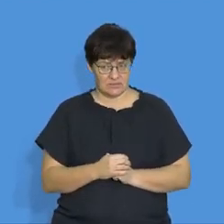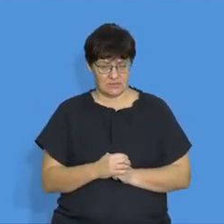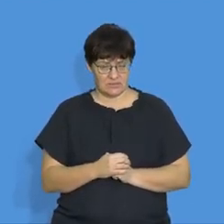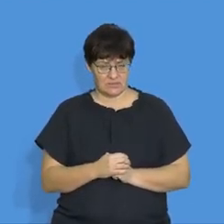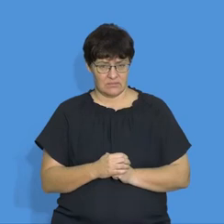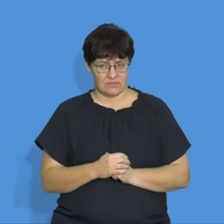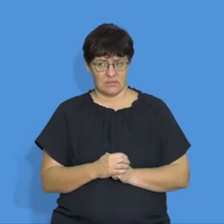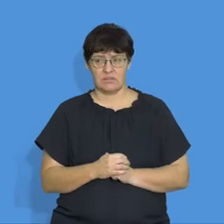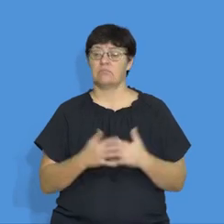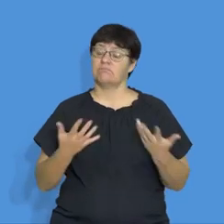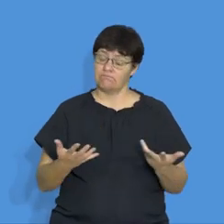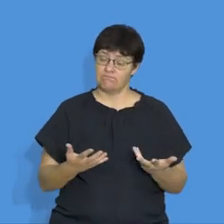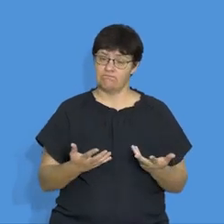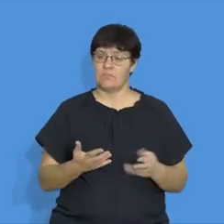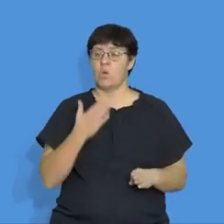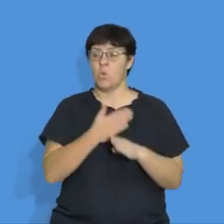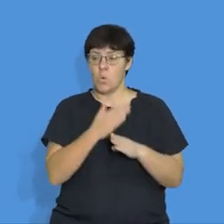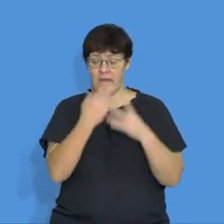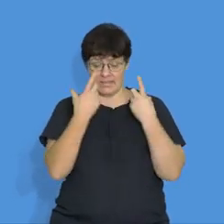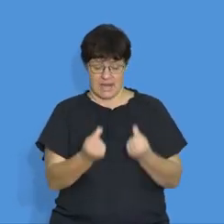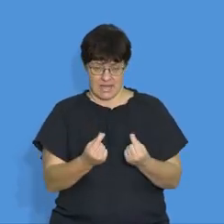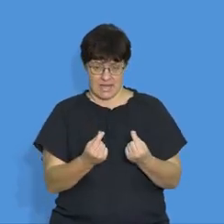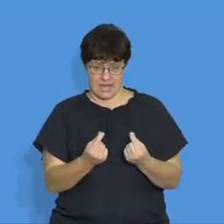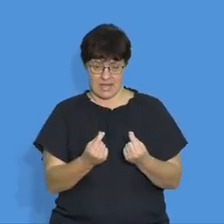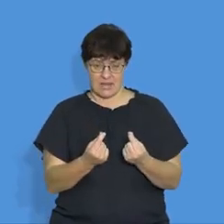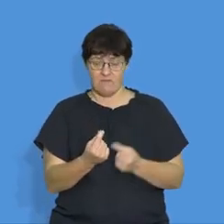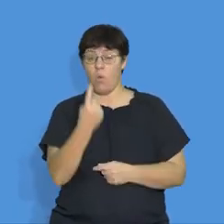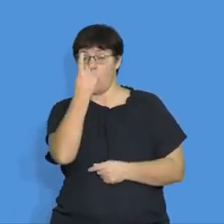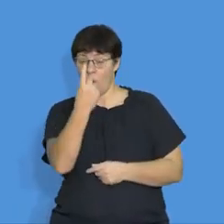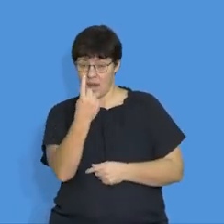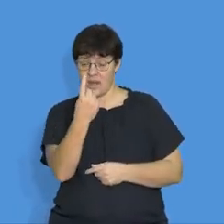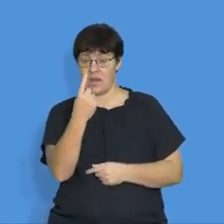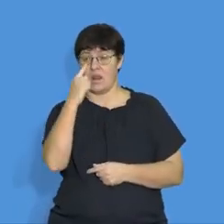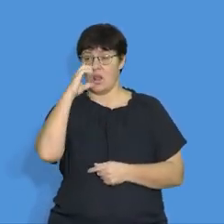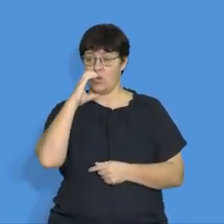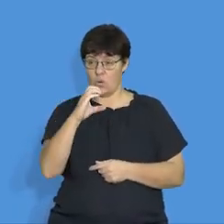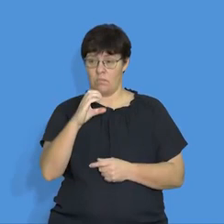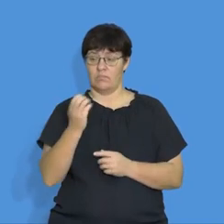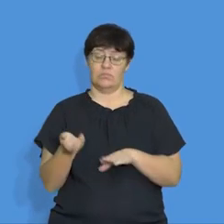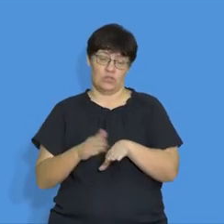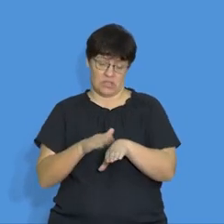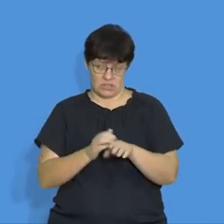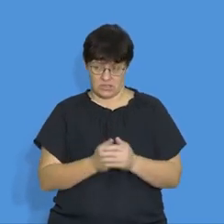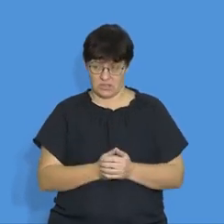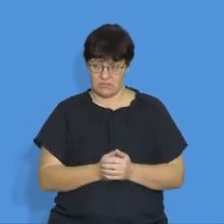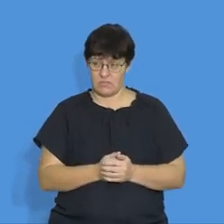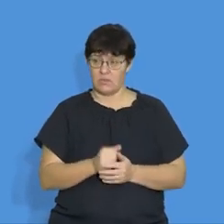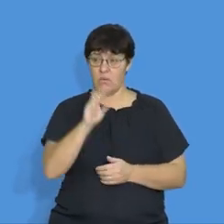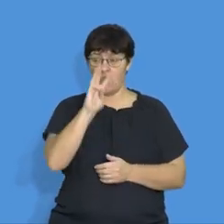quantity? It is the work done per coulomb of charge. So W is work done,